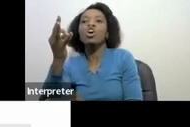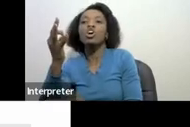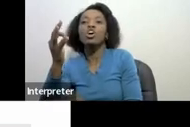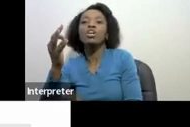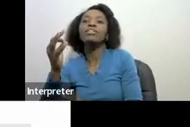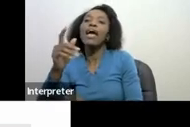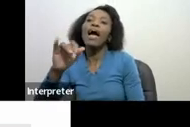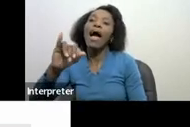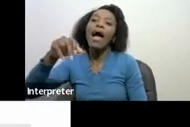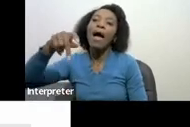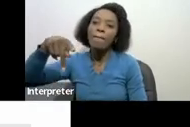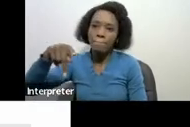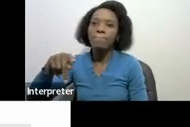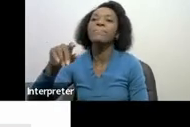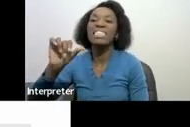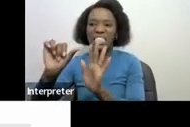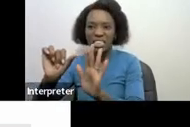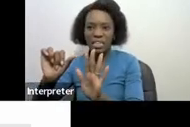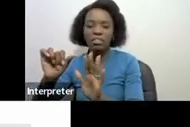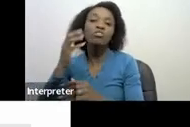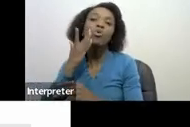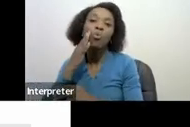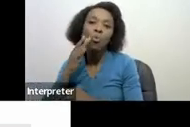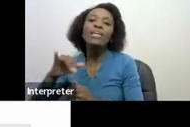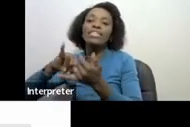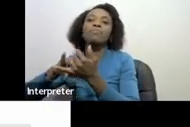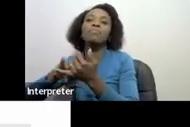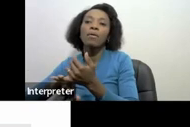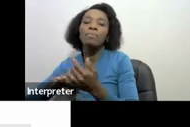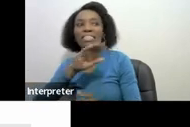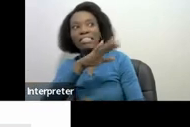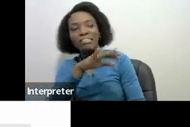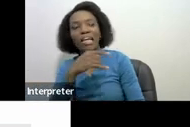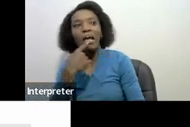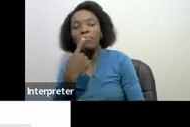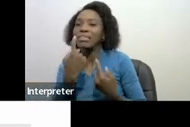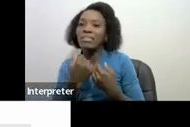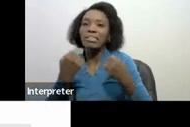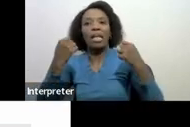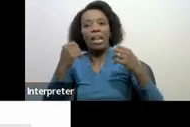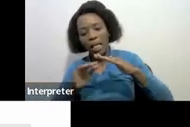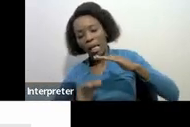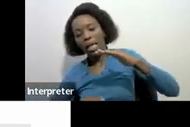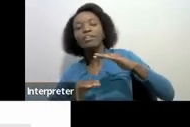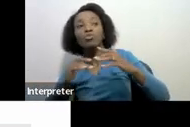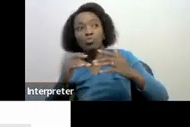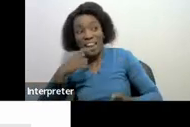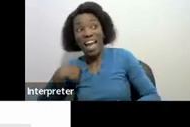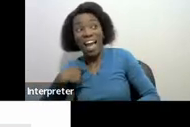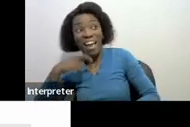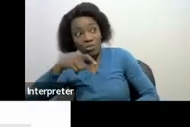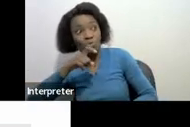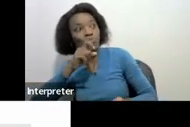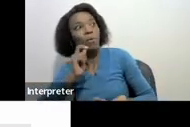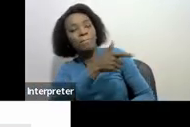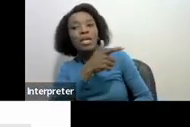September because now you're coming forward to say that SARS have under declared please know that this is what I have to pay I made a